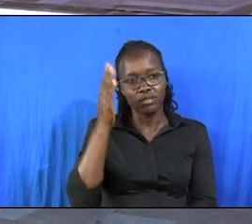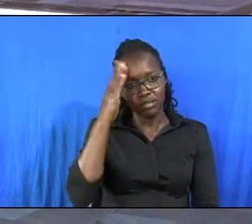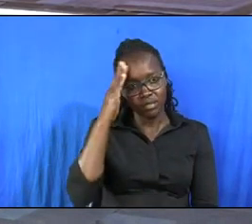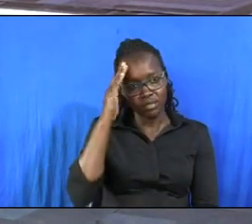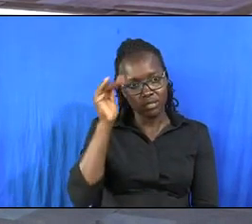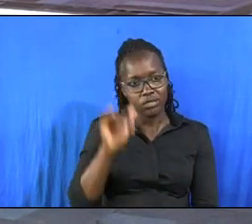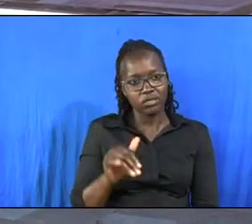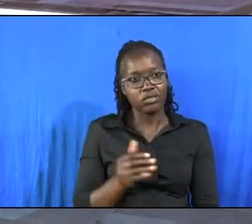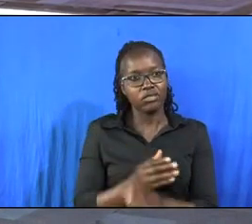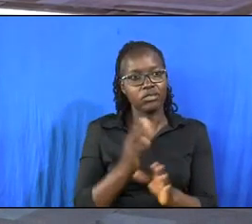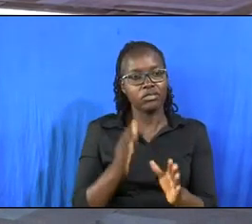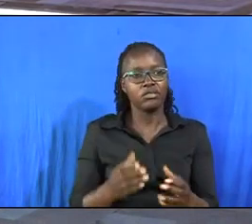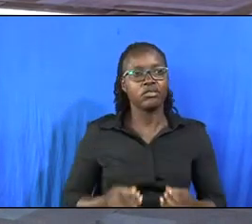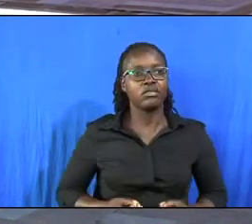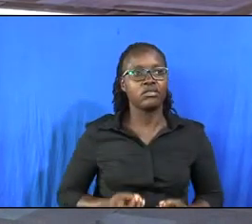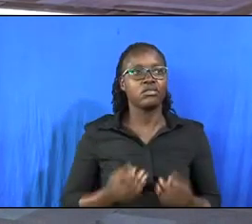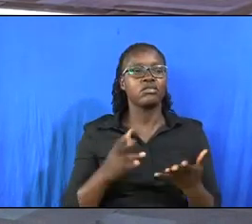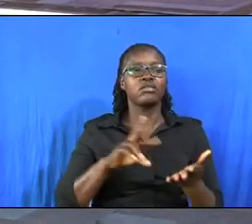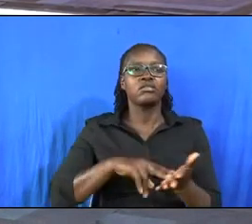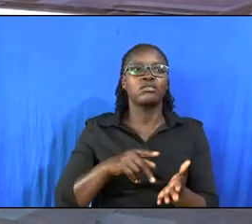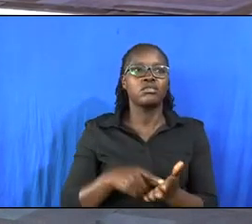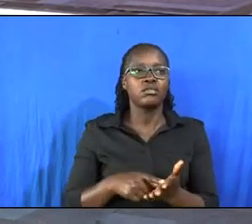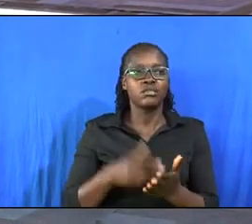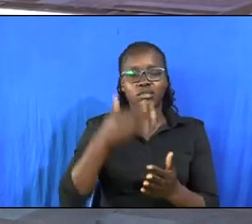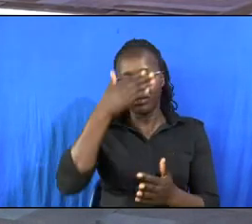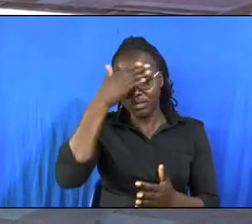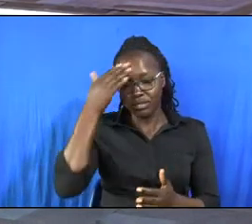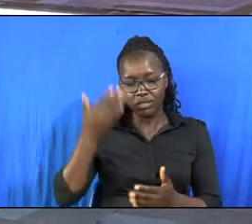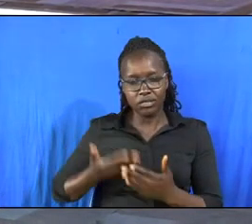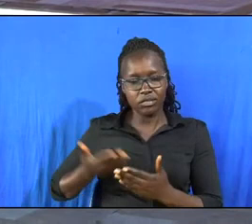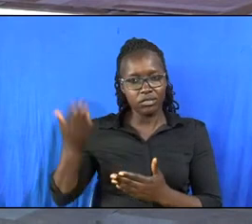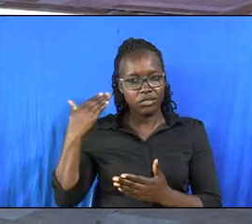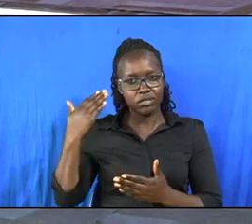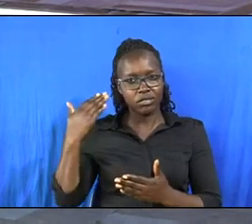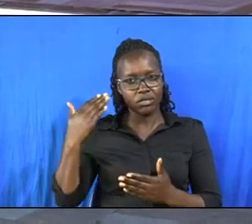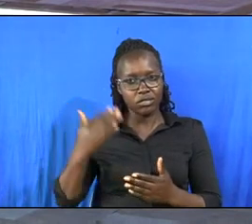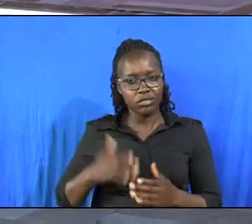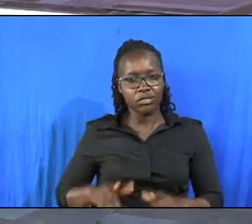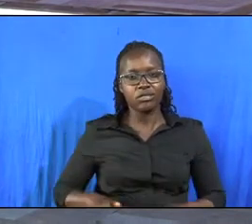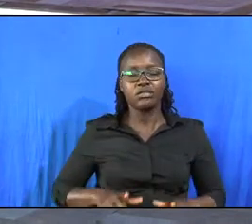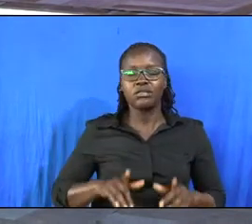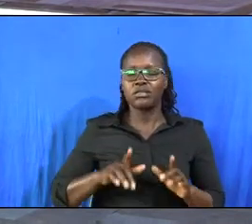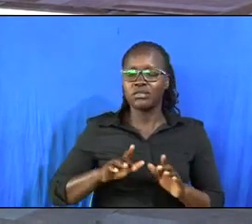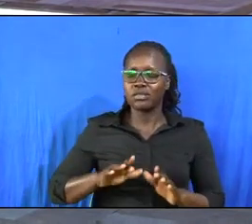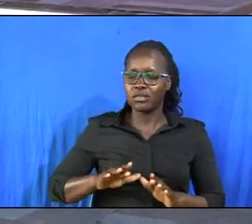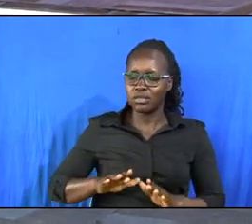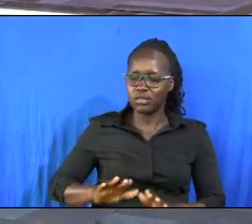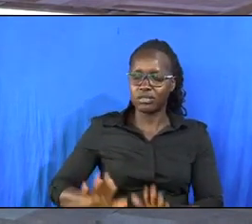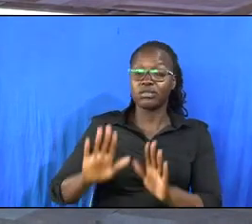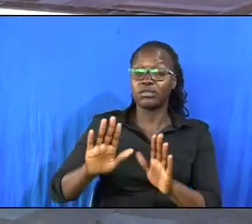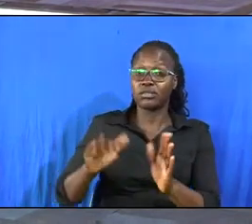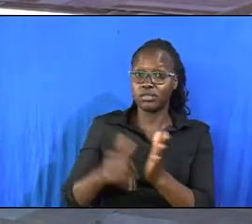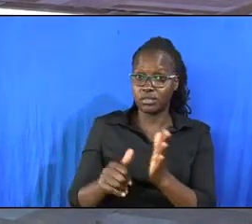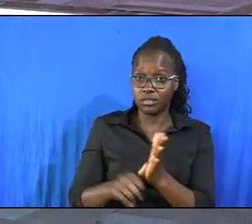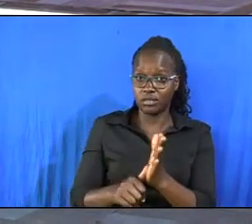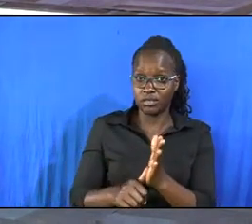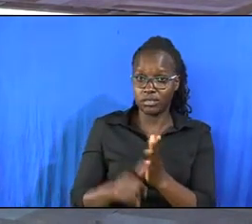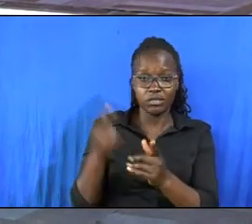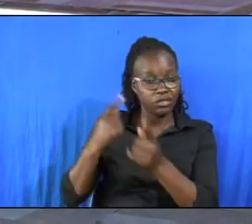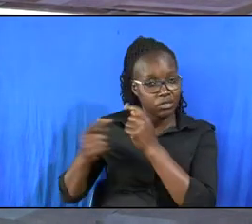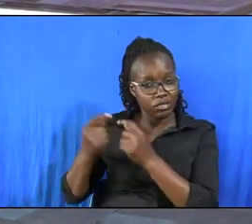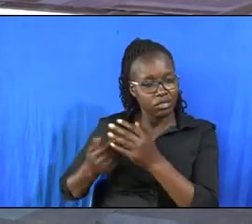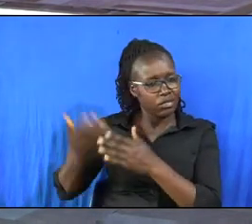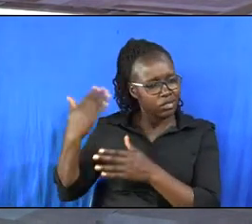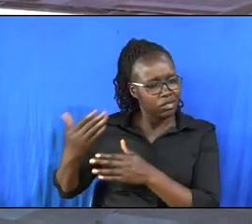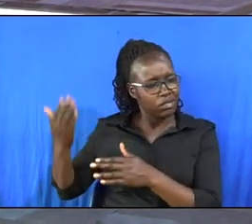know that Christian sacrifice means forgetting the past, living the problems that you came from, living traditions